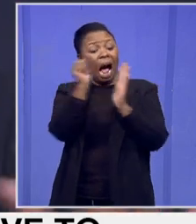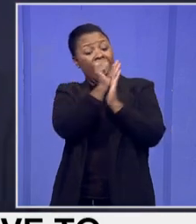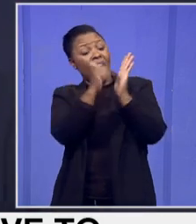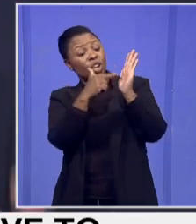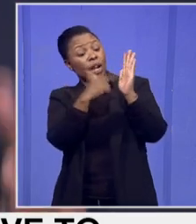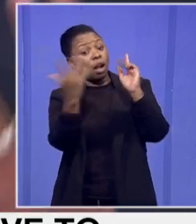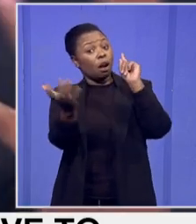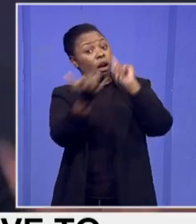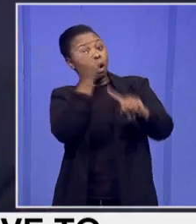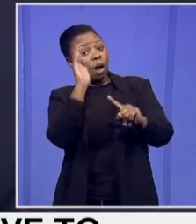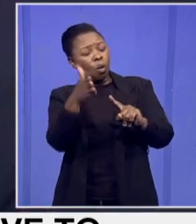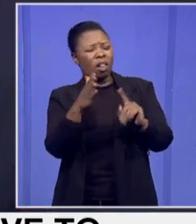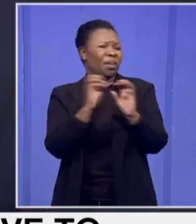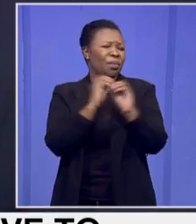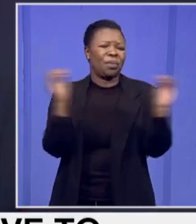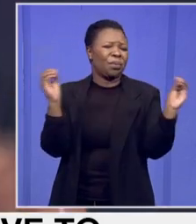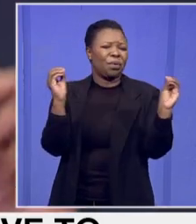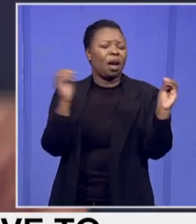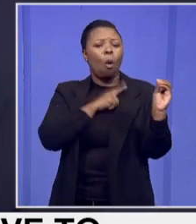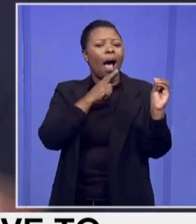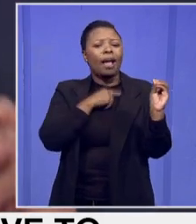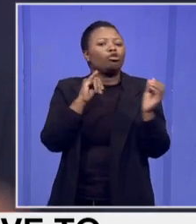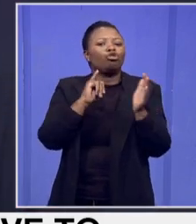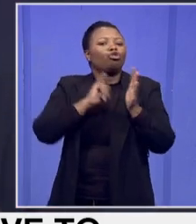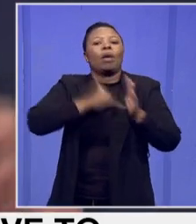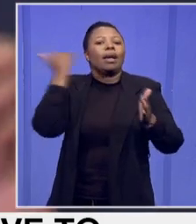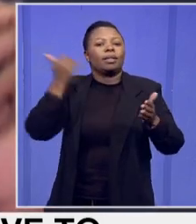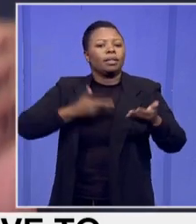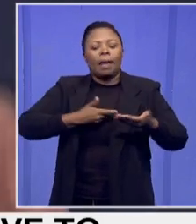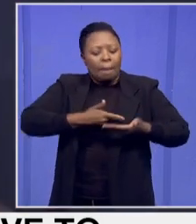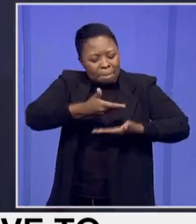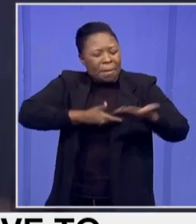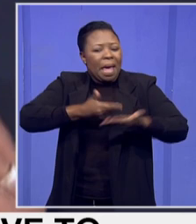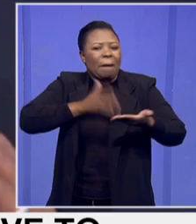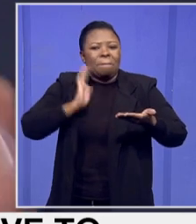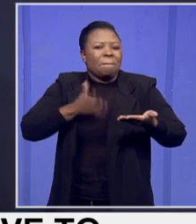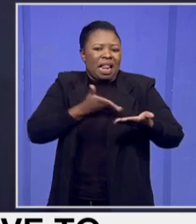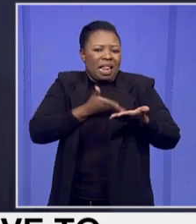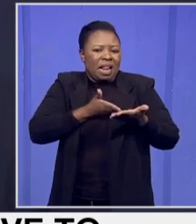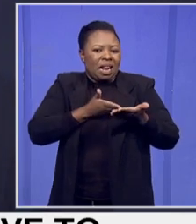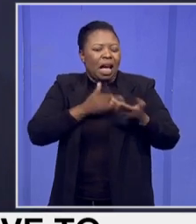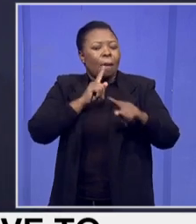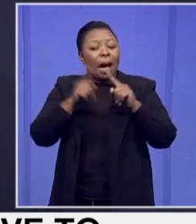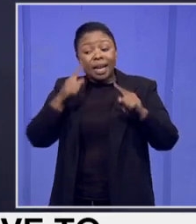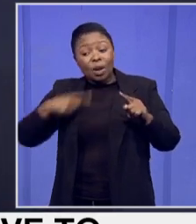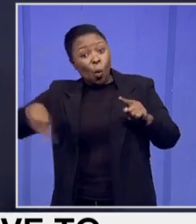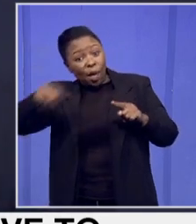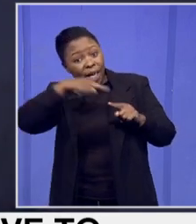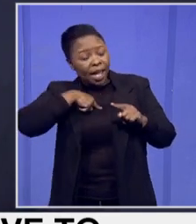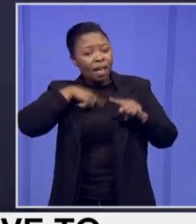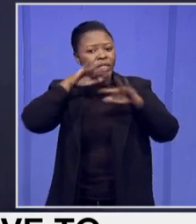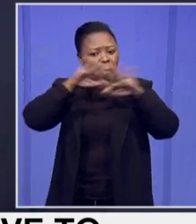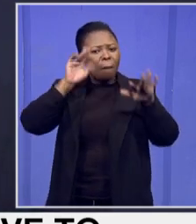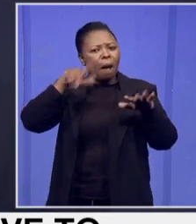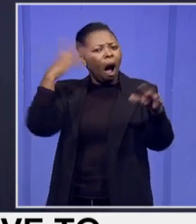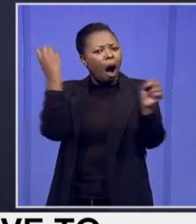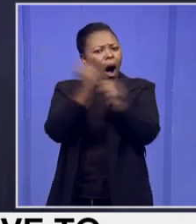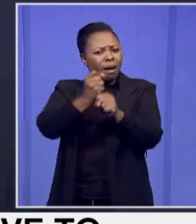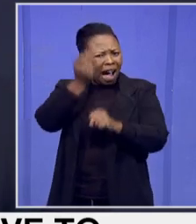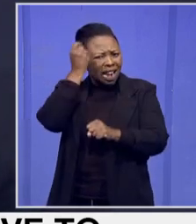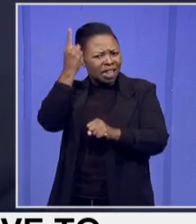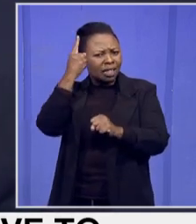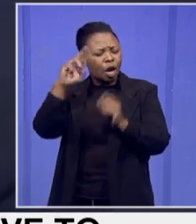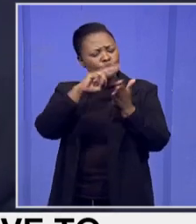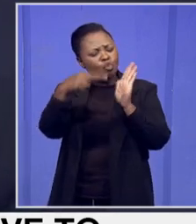become an issue that is on paper. So it's important for us to understand, as a people, what our role is